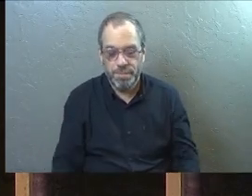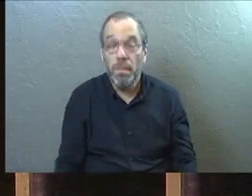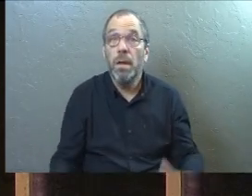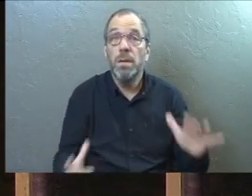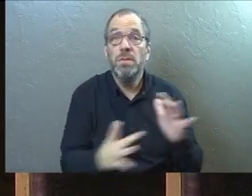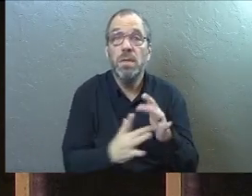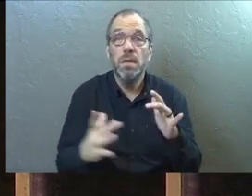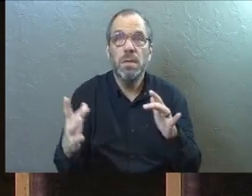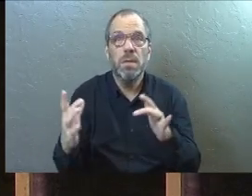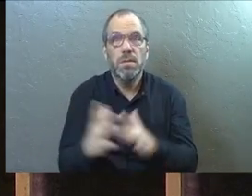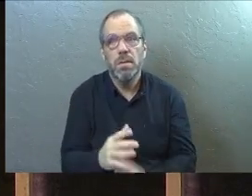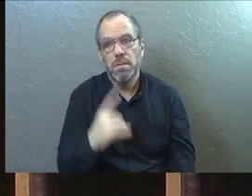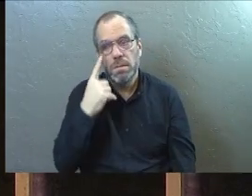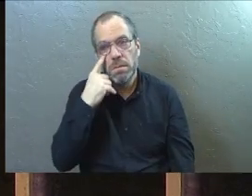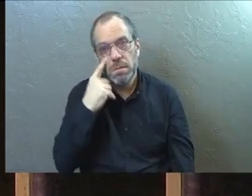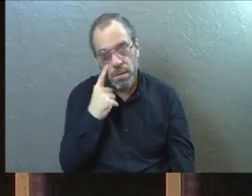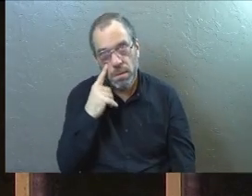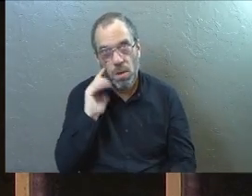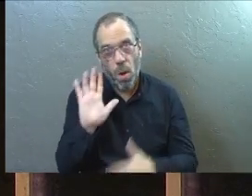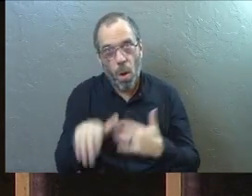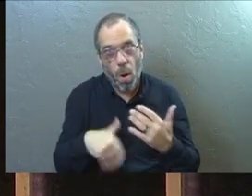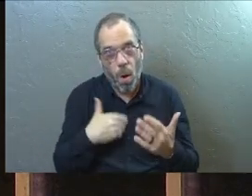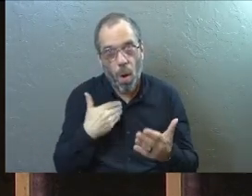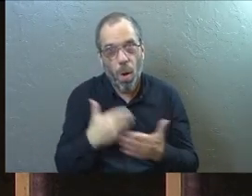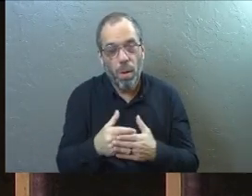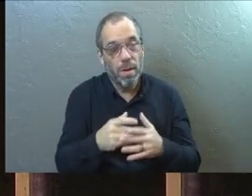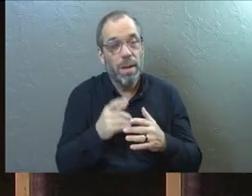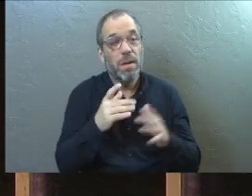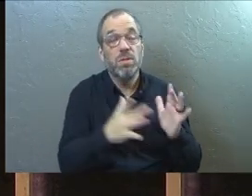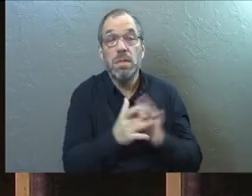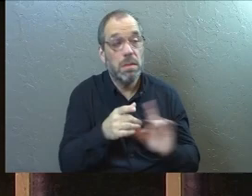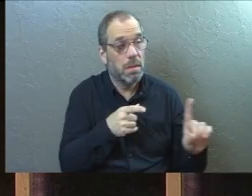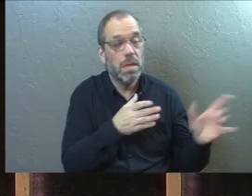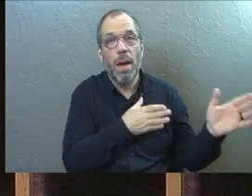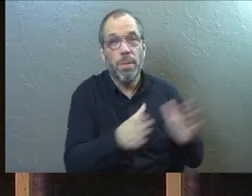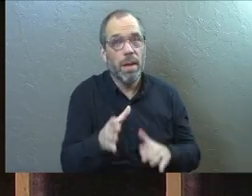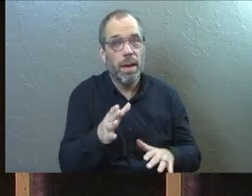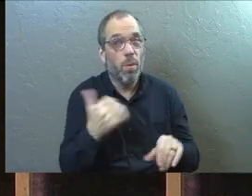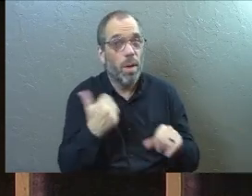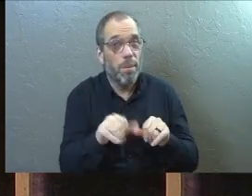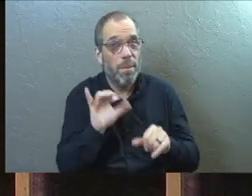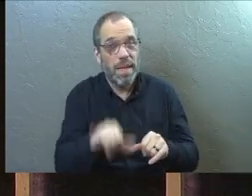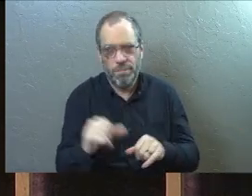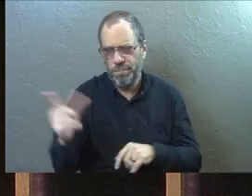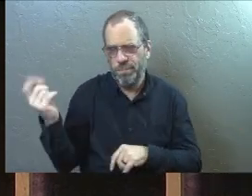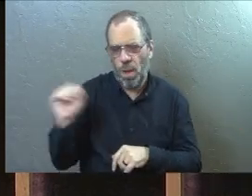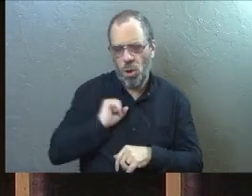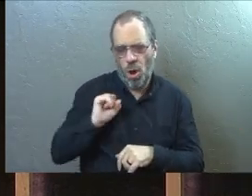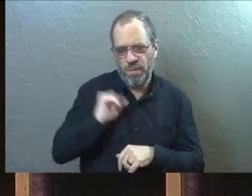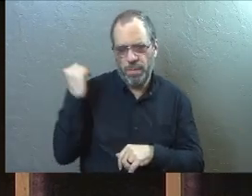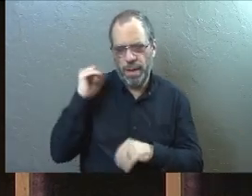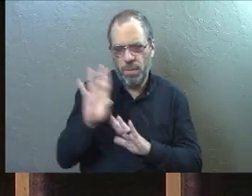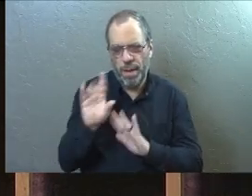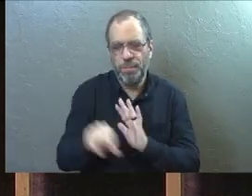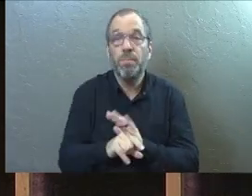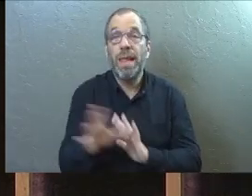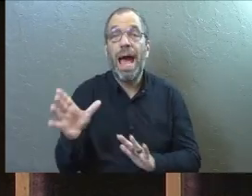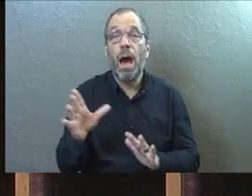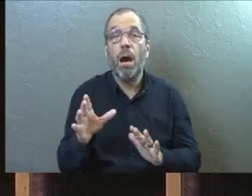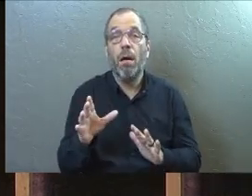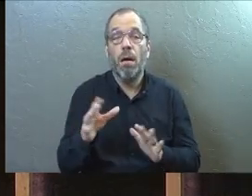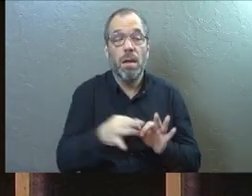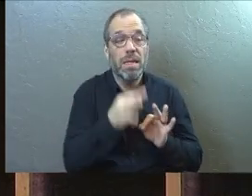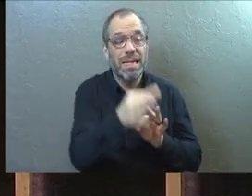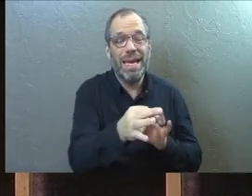Jesus had seen all of it. He had a plan. Don't forget that. And then delay does not equal denial.